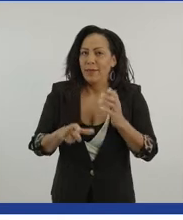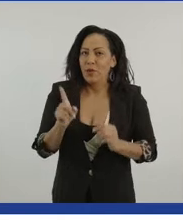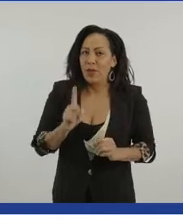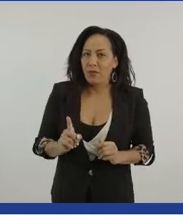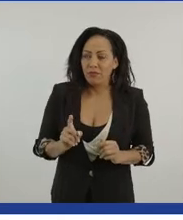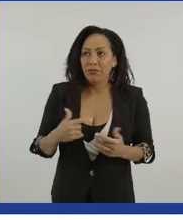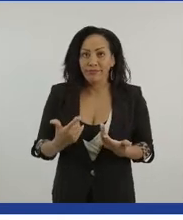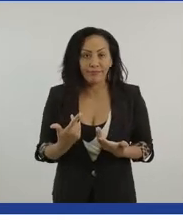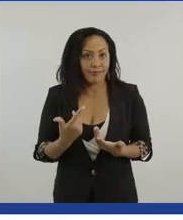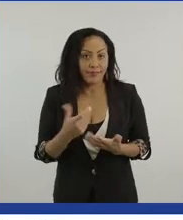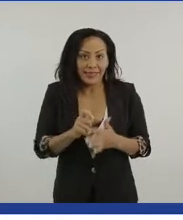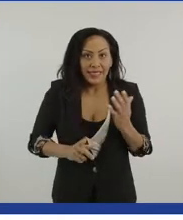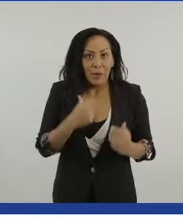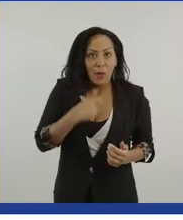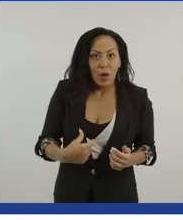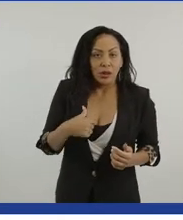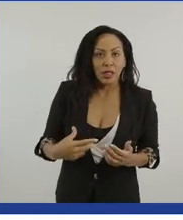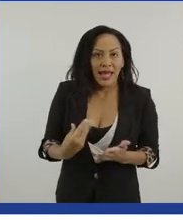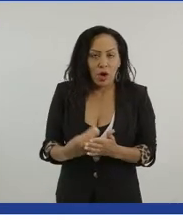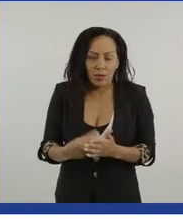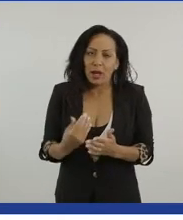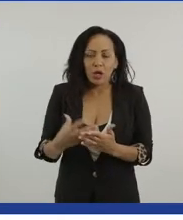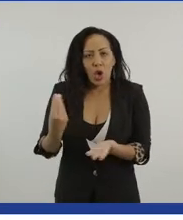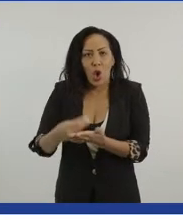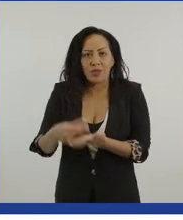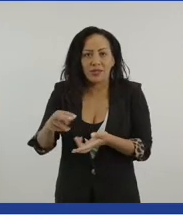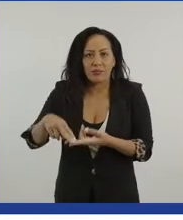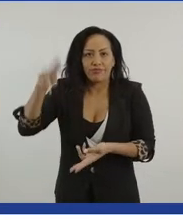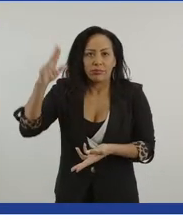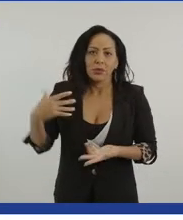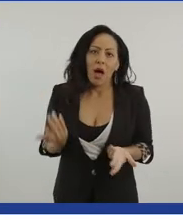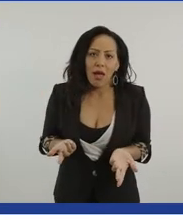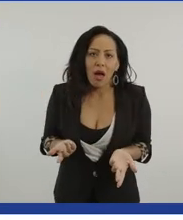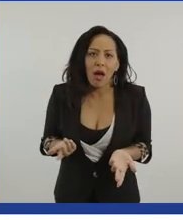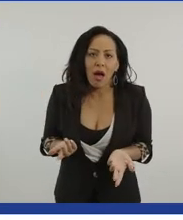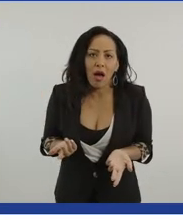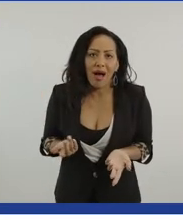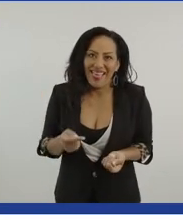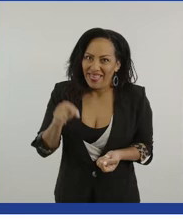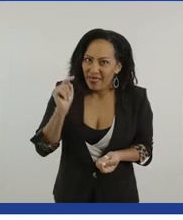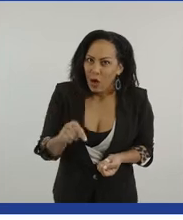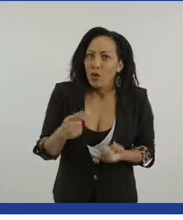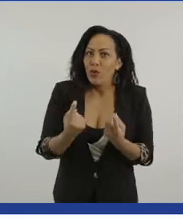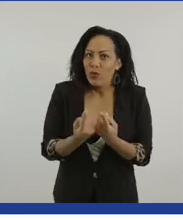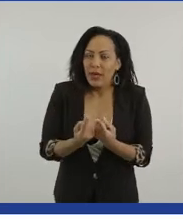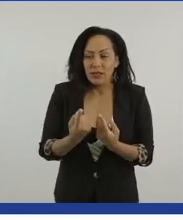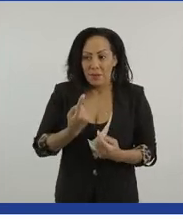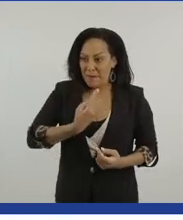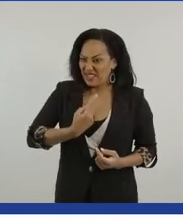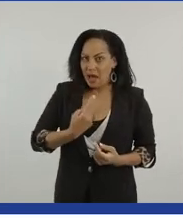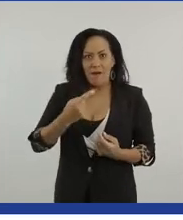economically being a disabled person, the cost of living is a lot higher. And those are things that people like myself